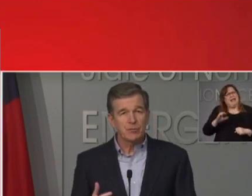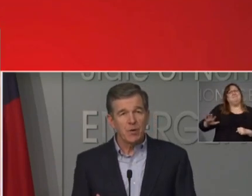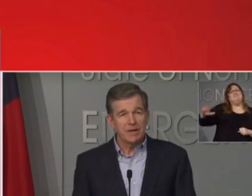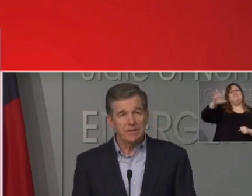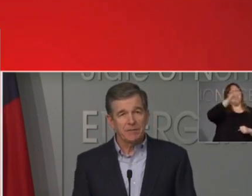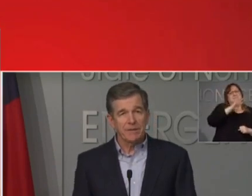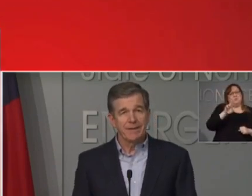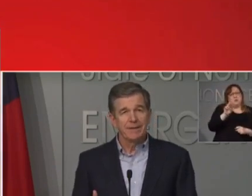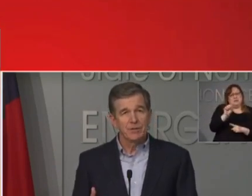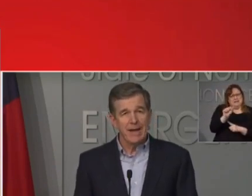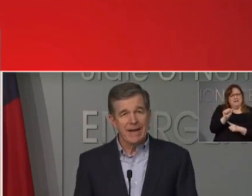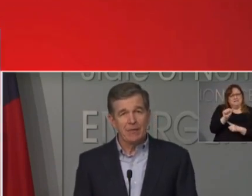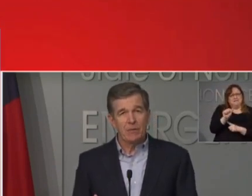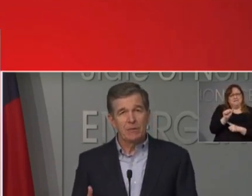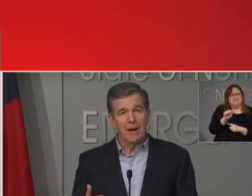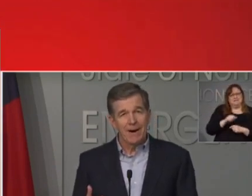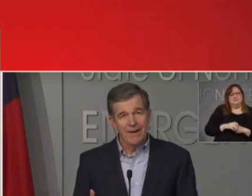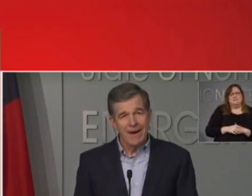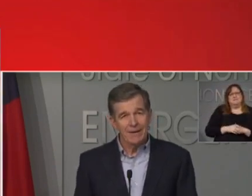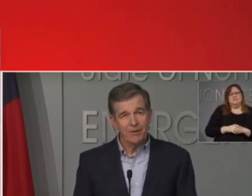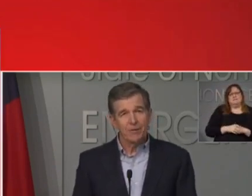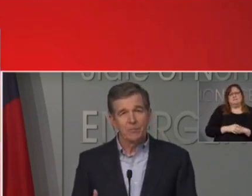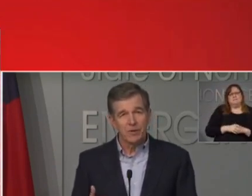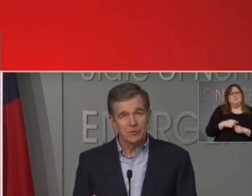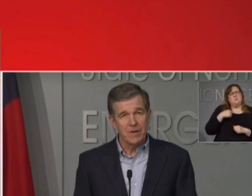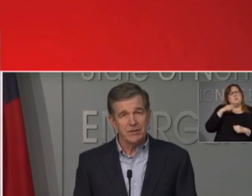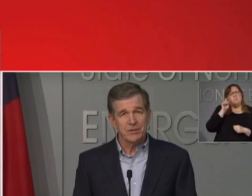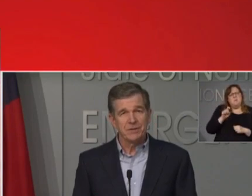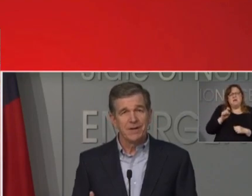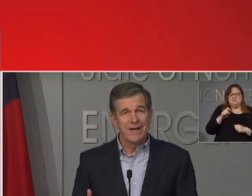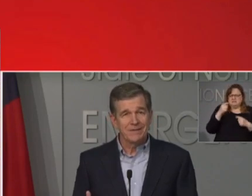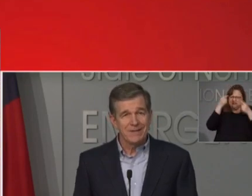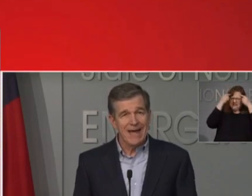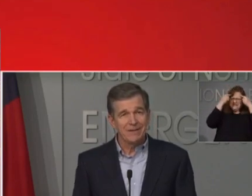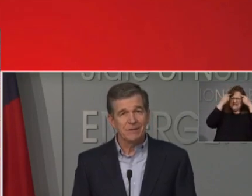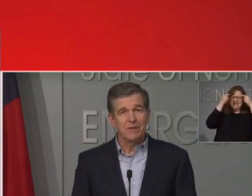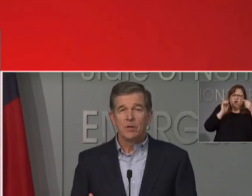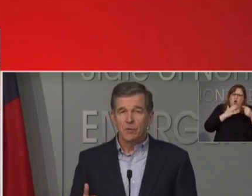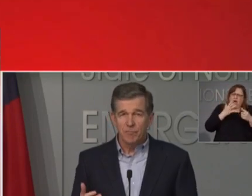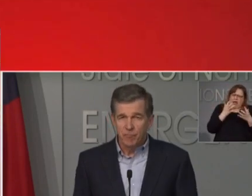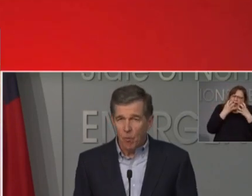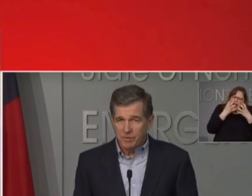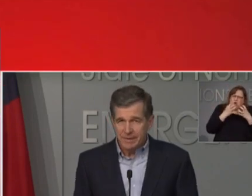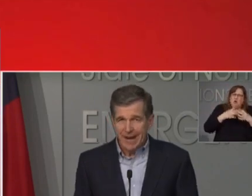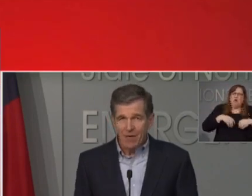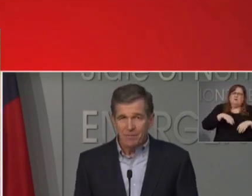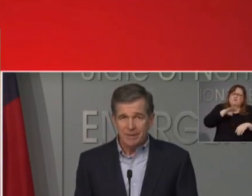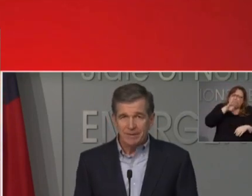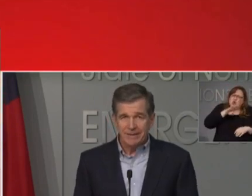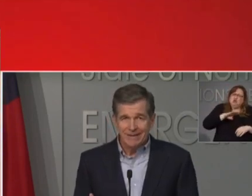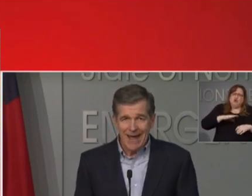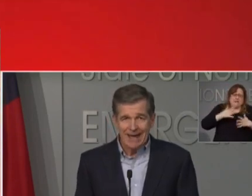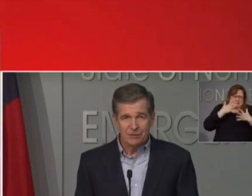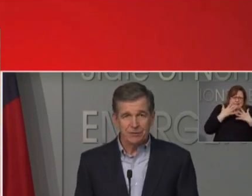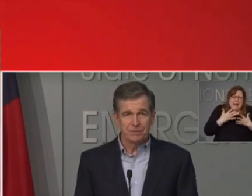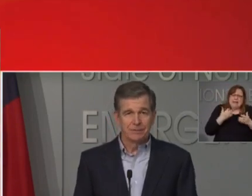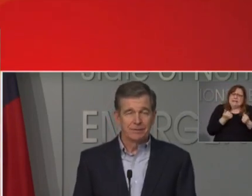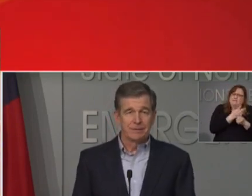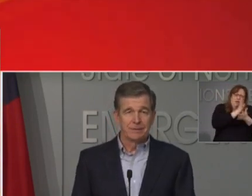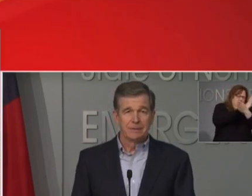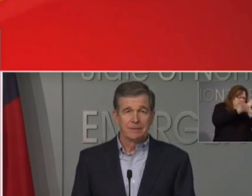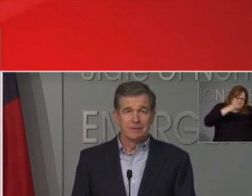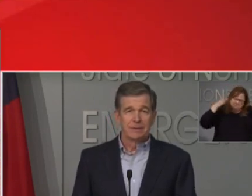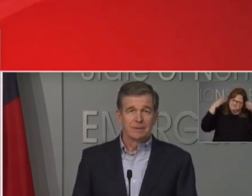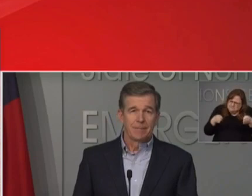to constructively channel our anger, frustration, and sadness to force accountability in action.